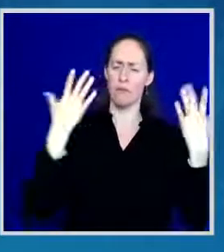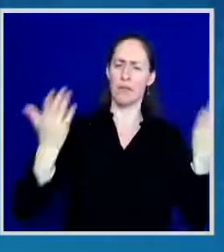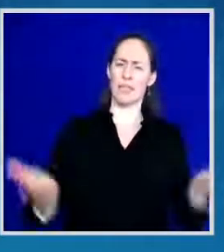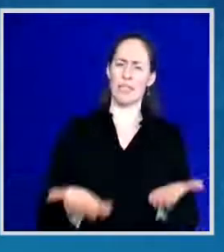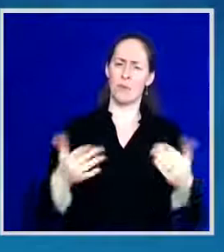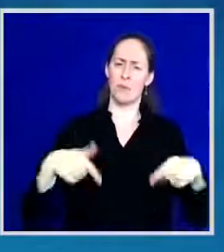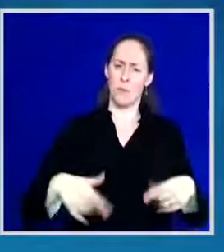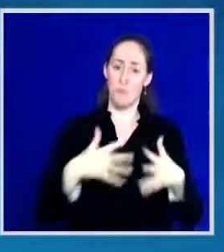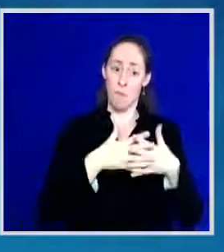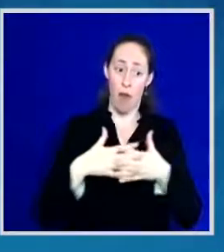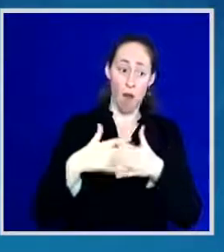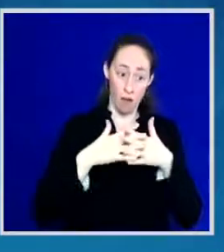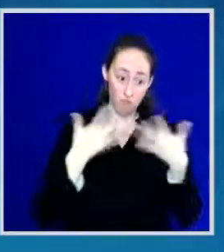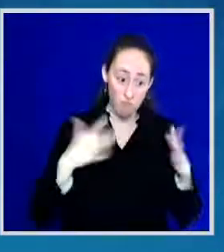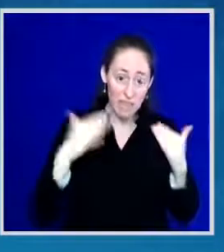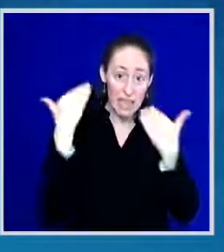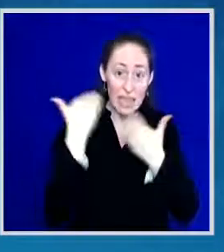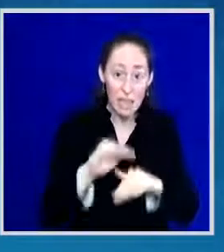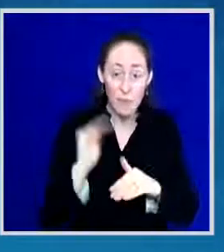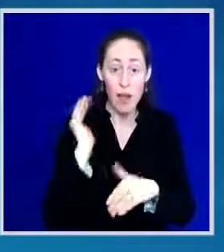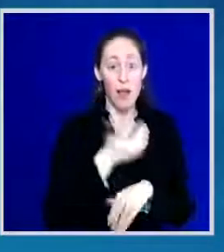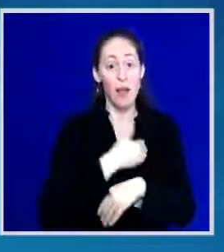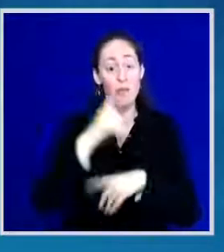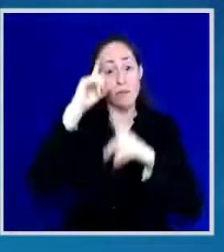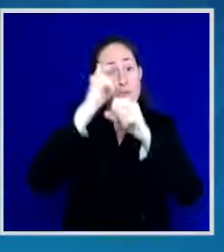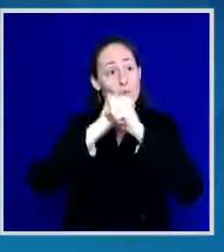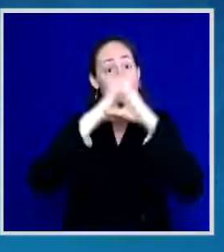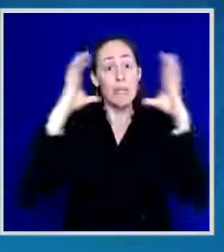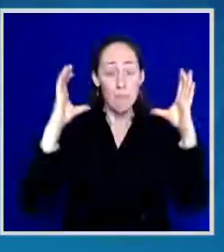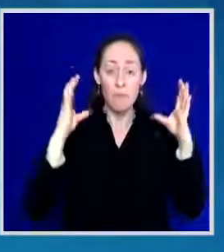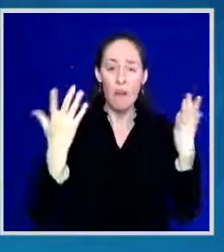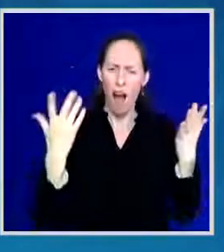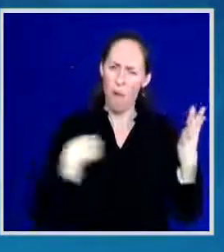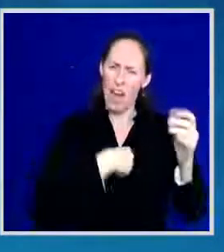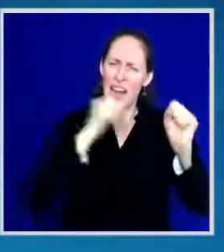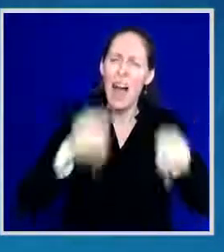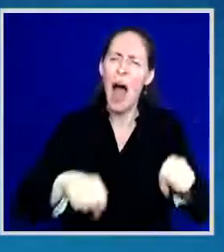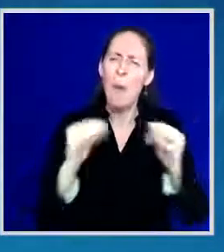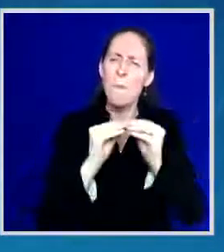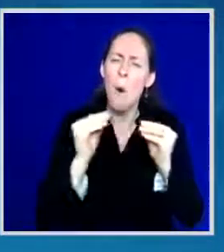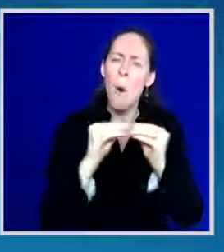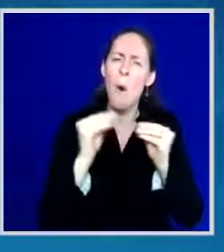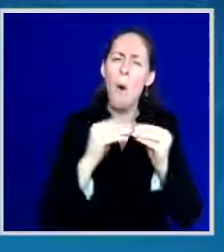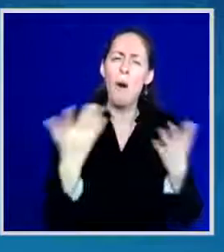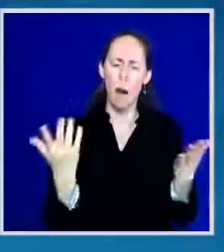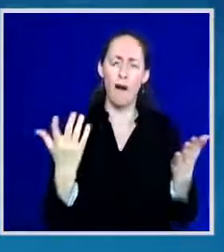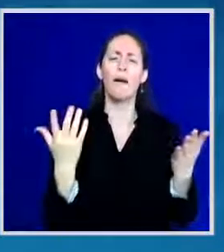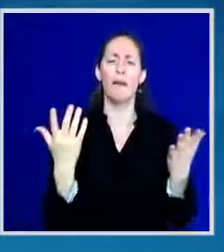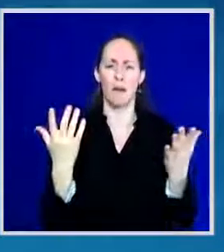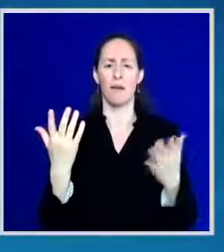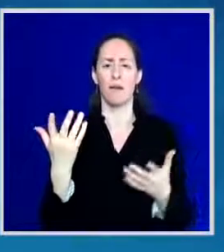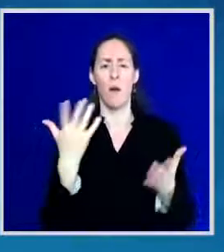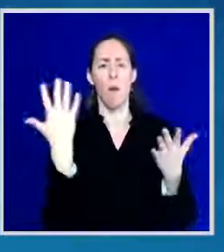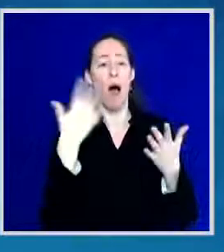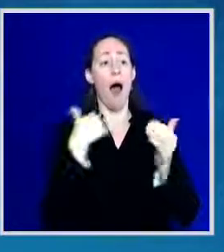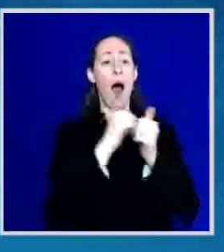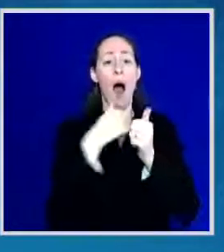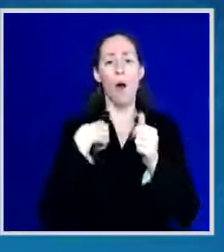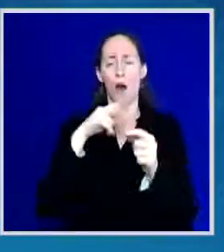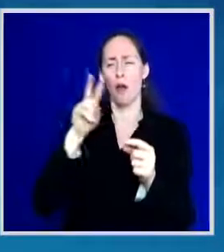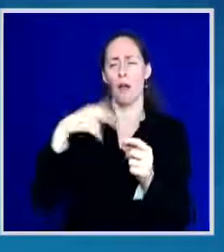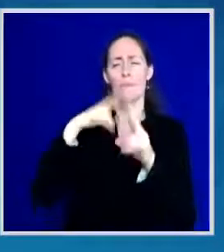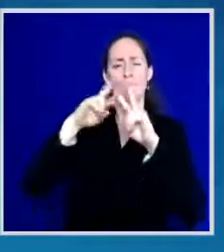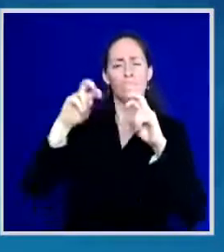we do. We not only see what has been, we see